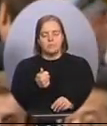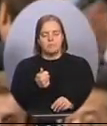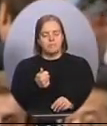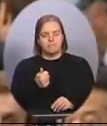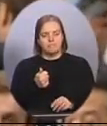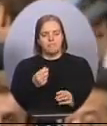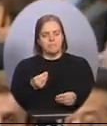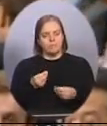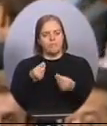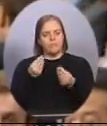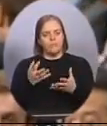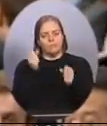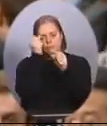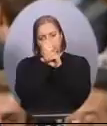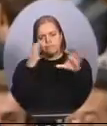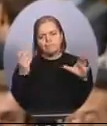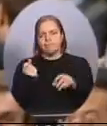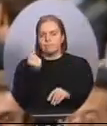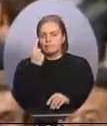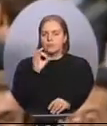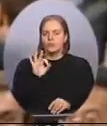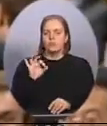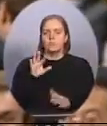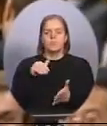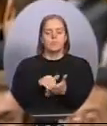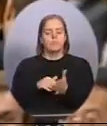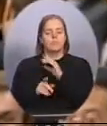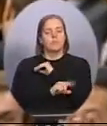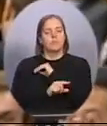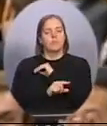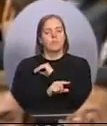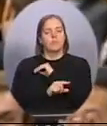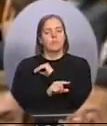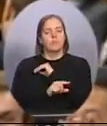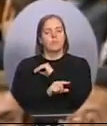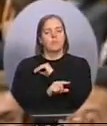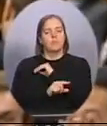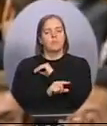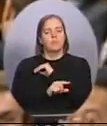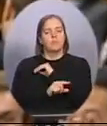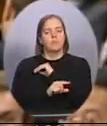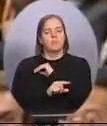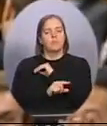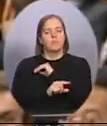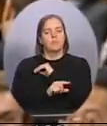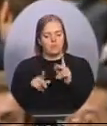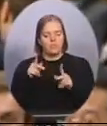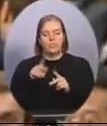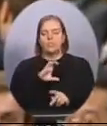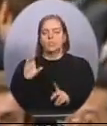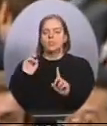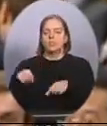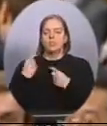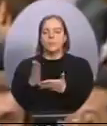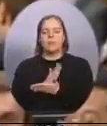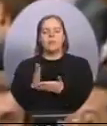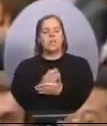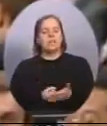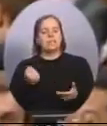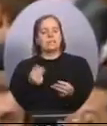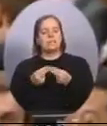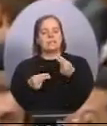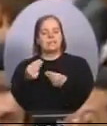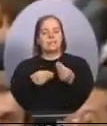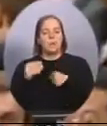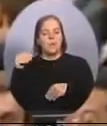since the end of the recession, Mr. Speaker. Those are real numbers. Those are numbers that help Canadian families, Mr. Speaker. In fact,